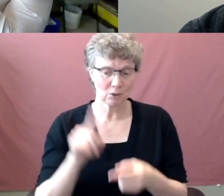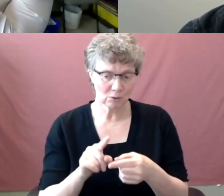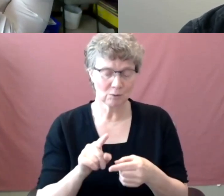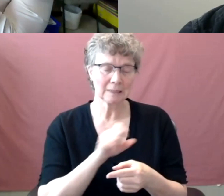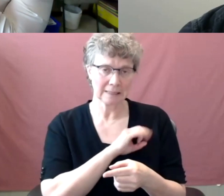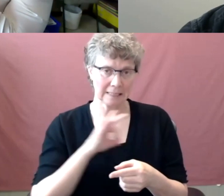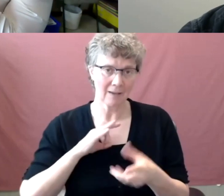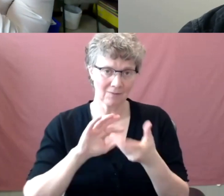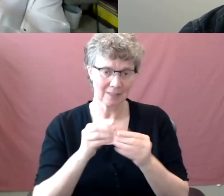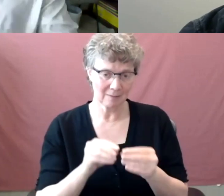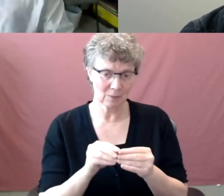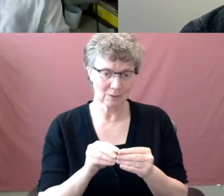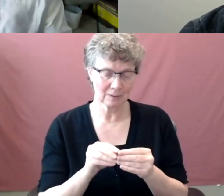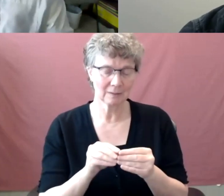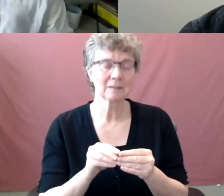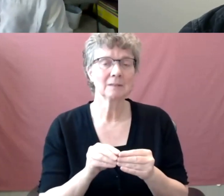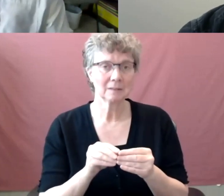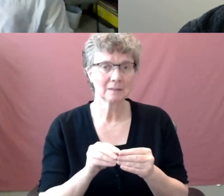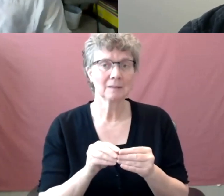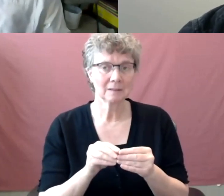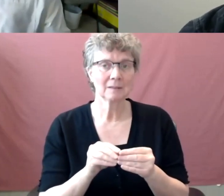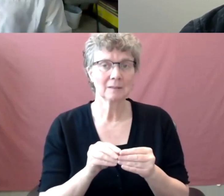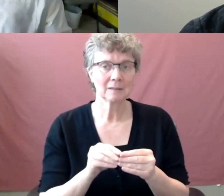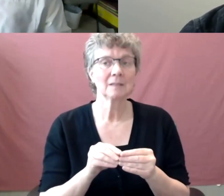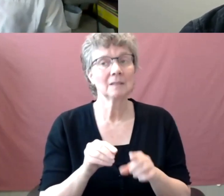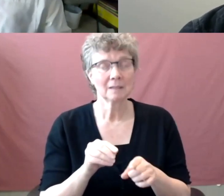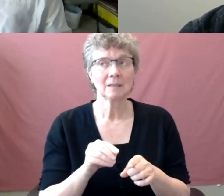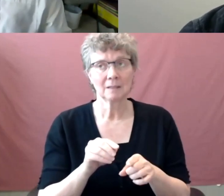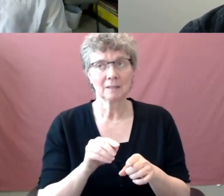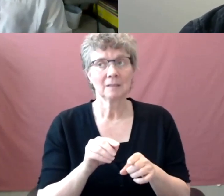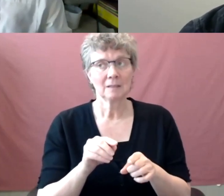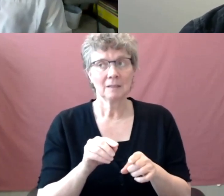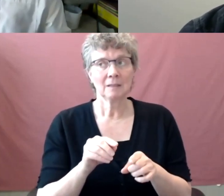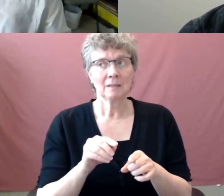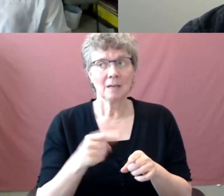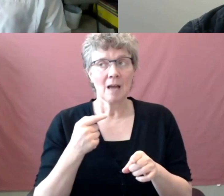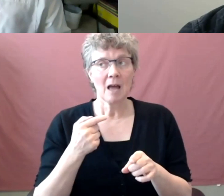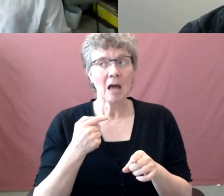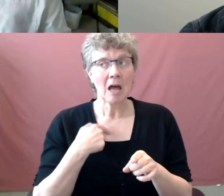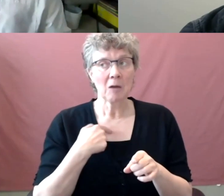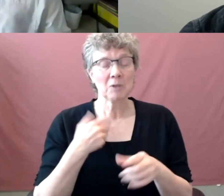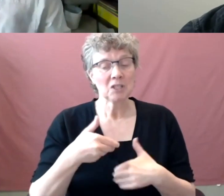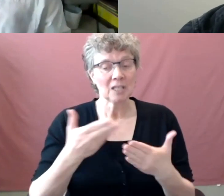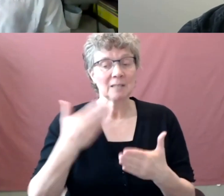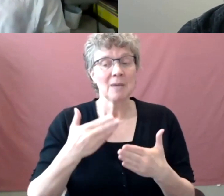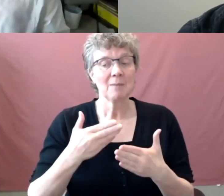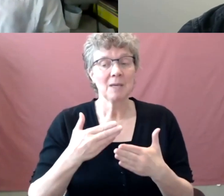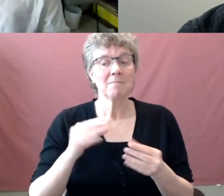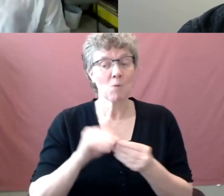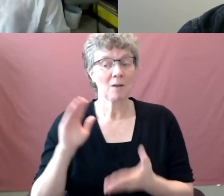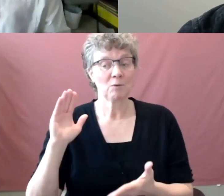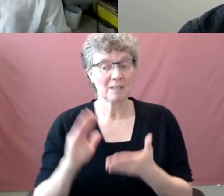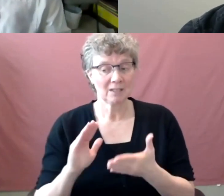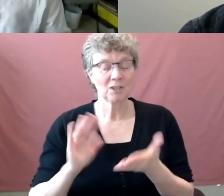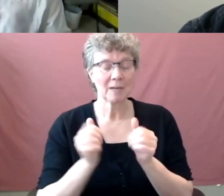I would argue, uh, in many cases to a greater percentage, um, than, than other central units, um, or faculties at this